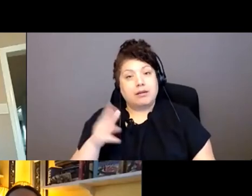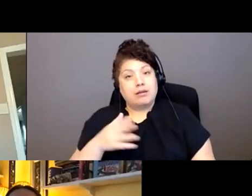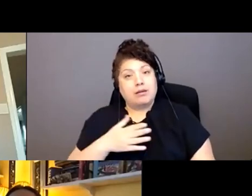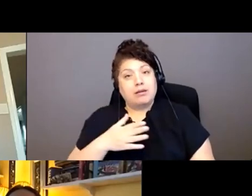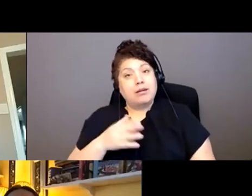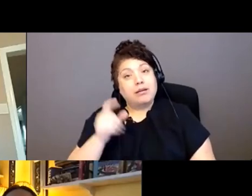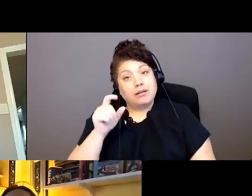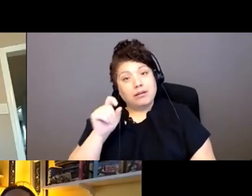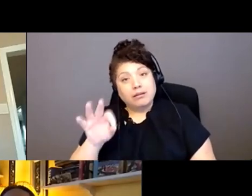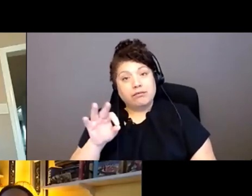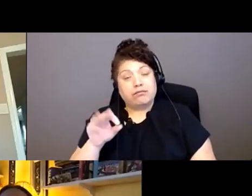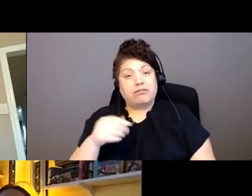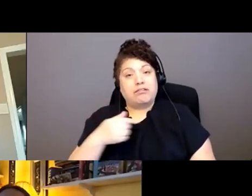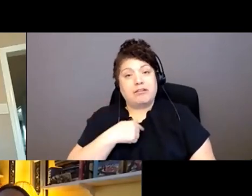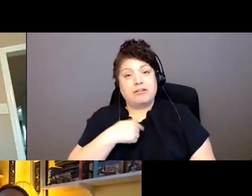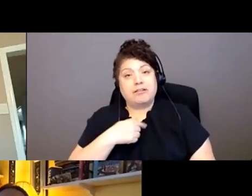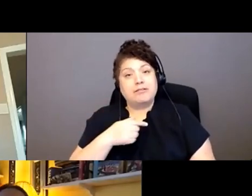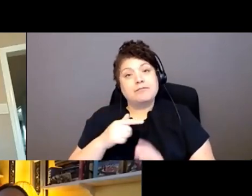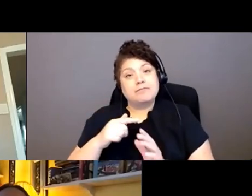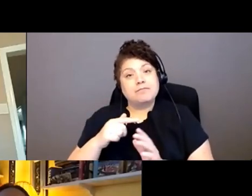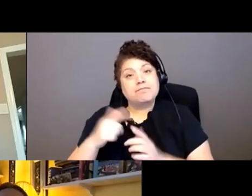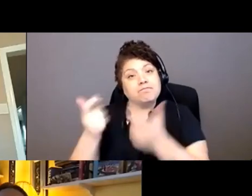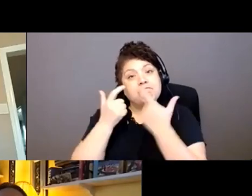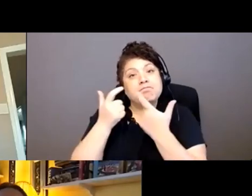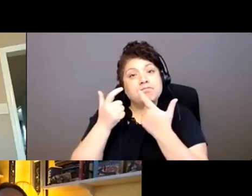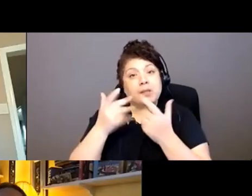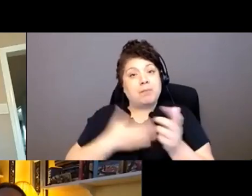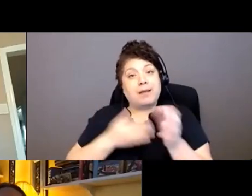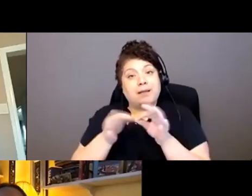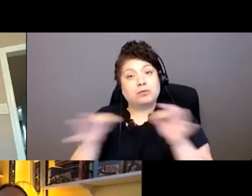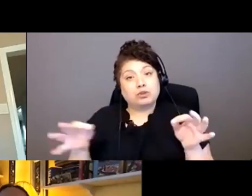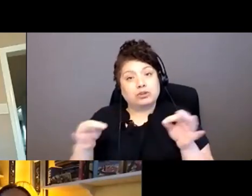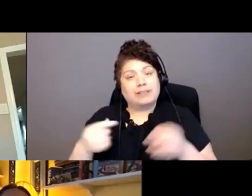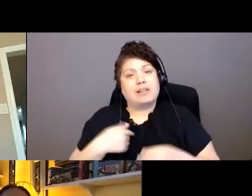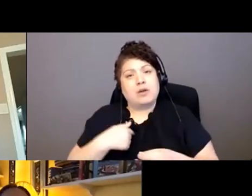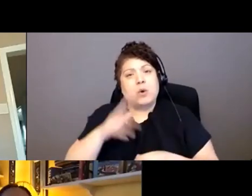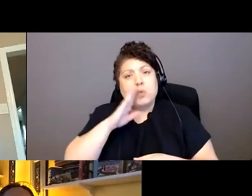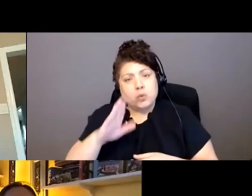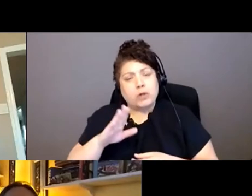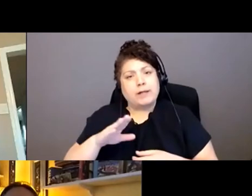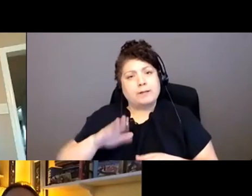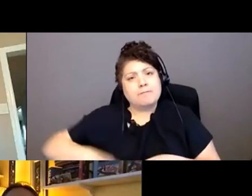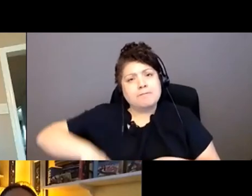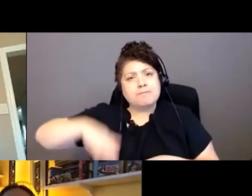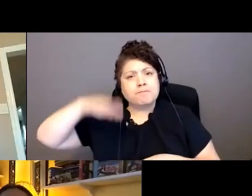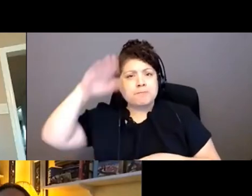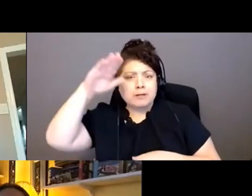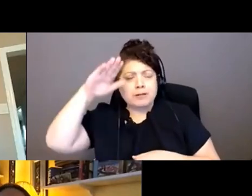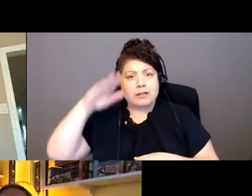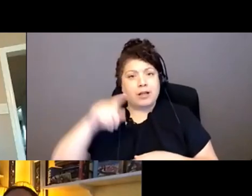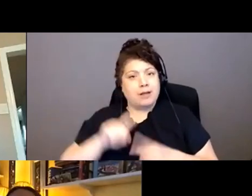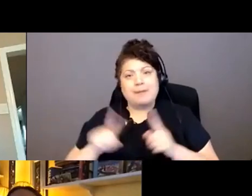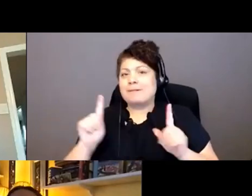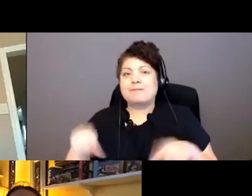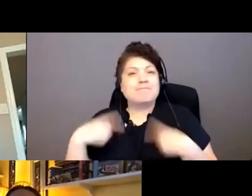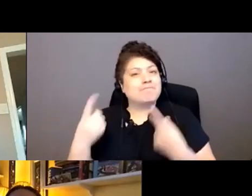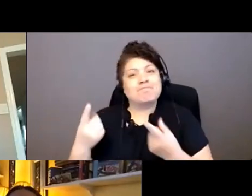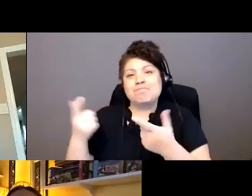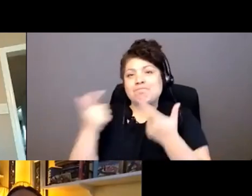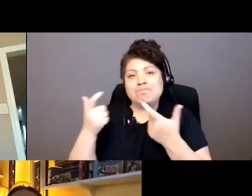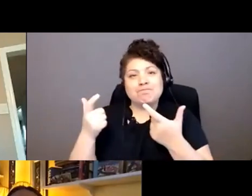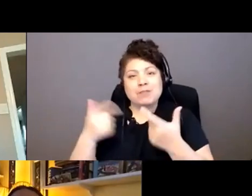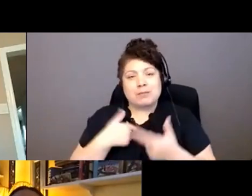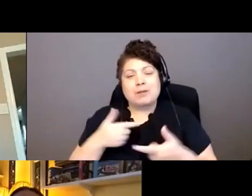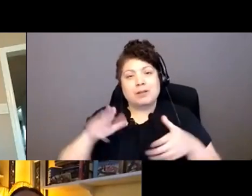spoken had we not been forbidden from speaking our languages for so long. And I have learned to introduce myself. So I'd like to do that now.